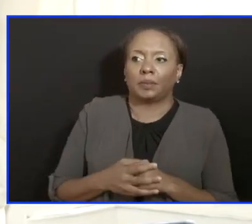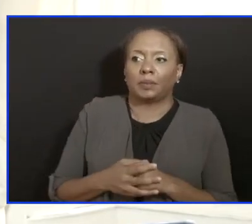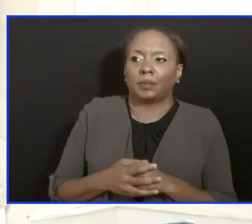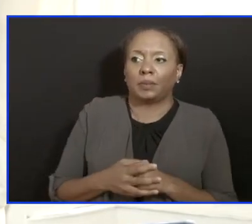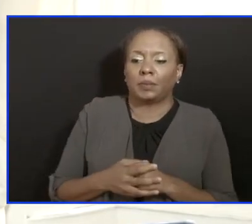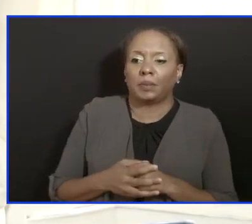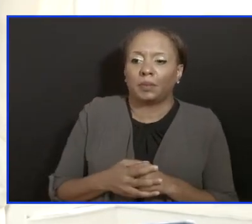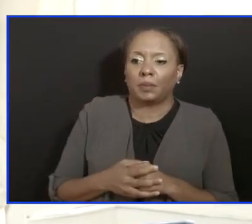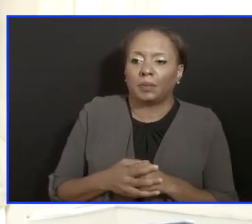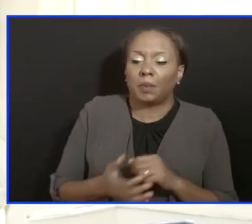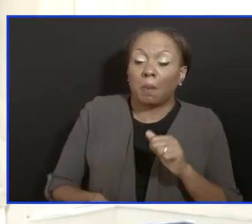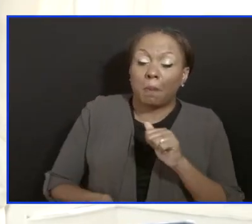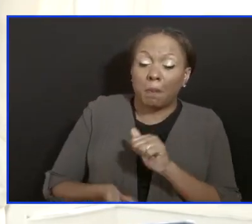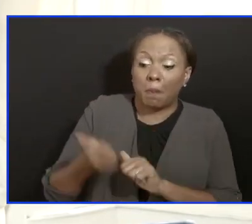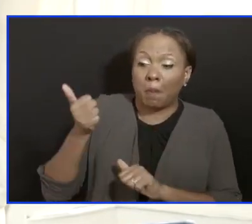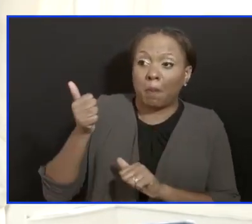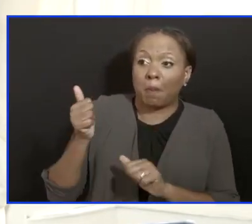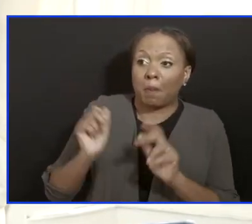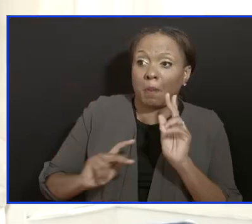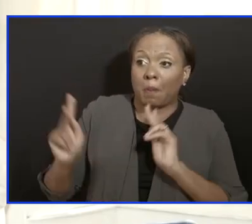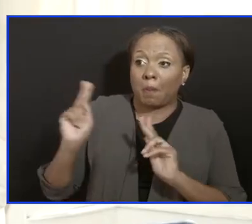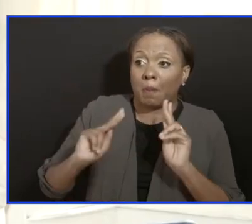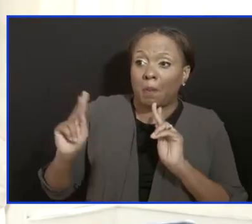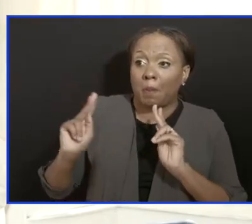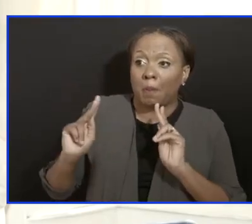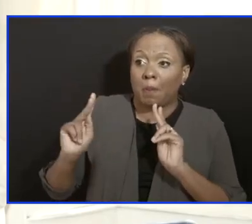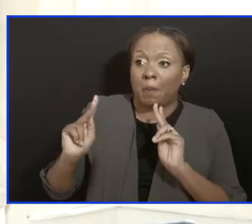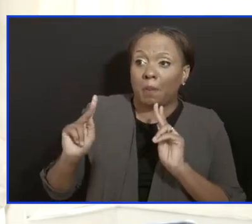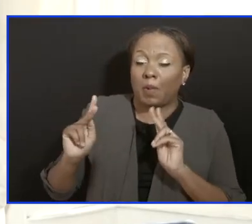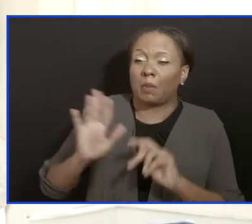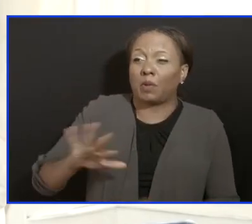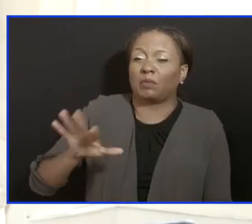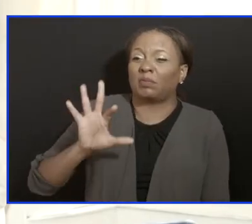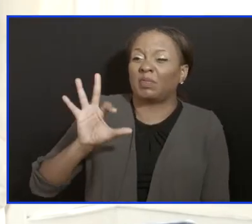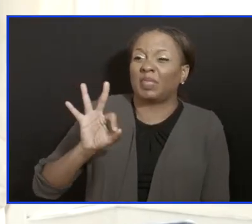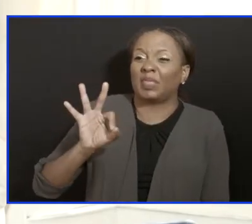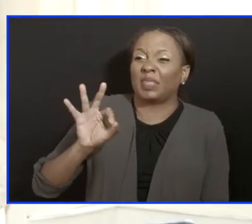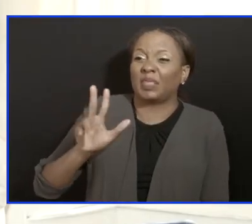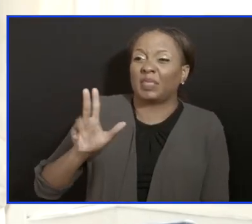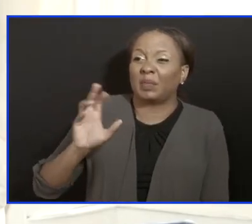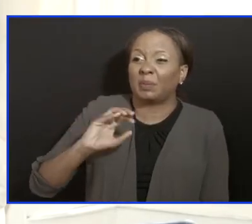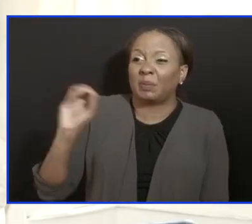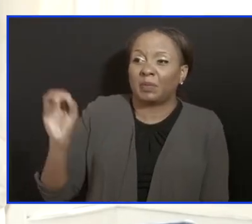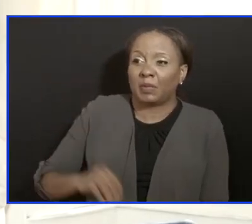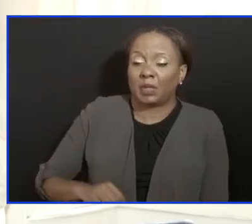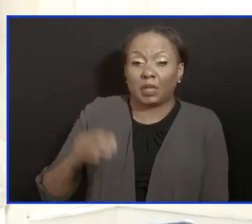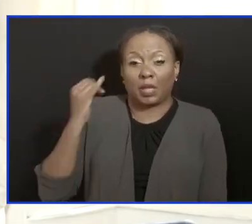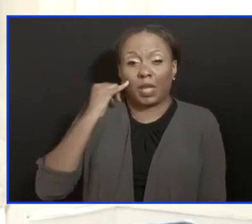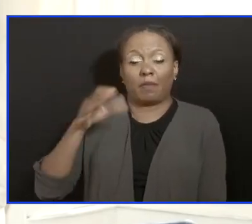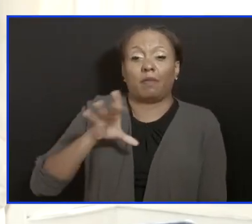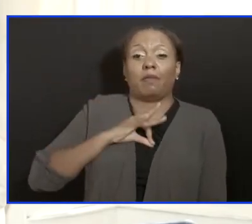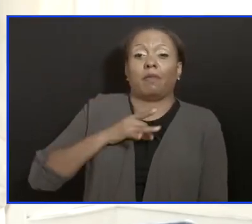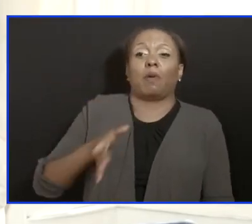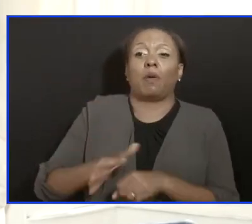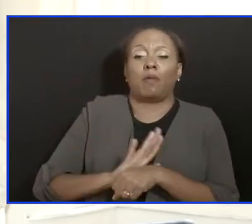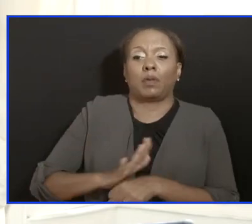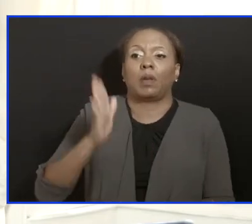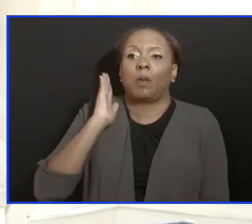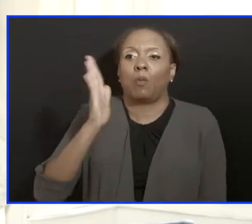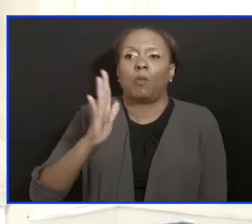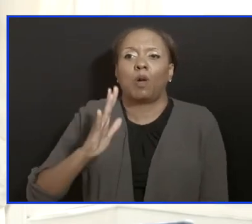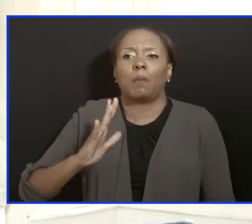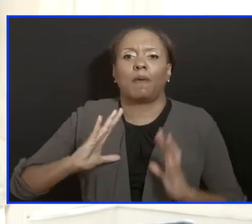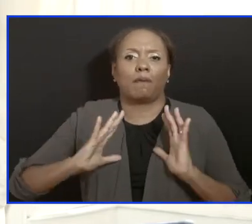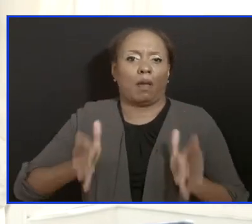the majority, right, for most part, about 93% plus, will come out fine. They will have mild to moderate symptoms.